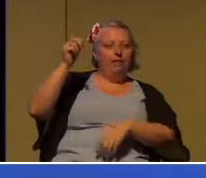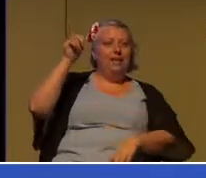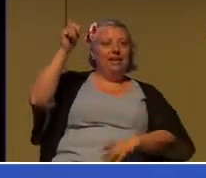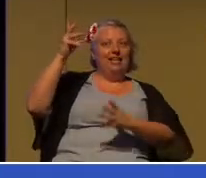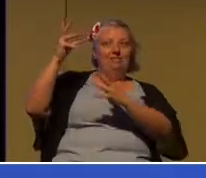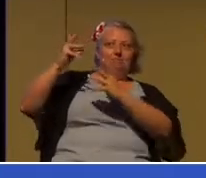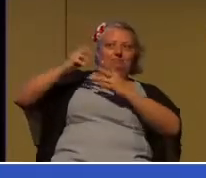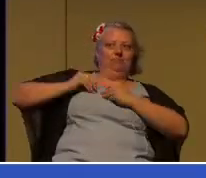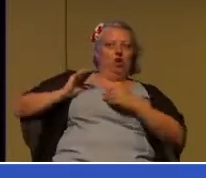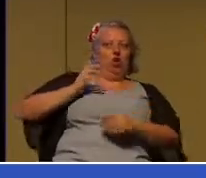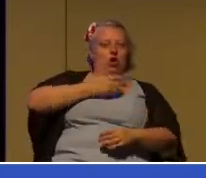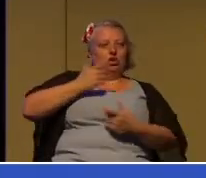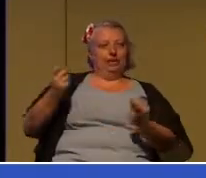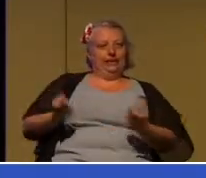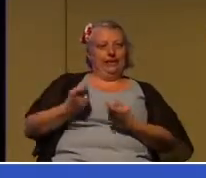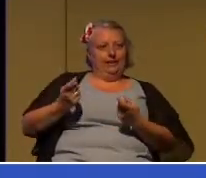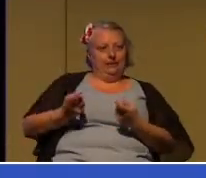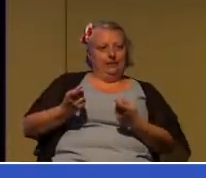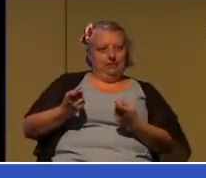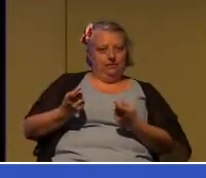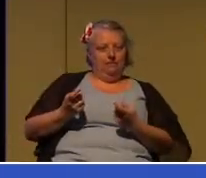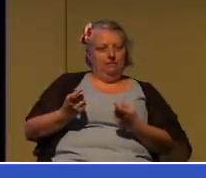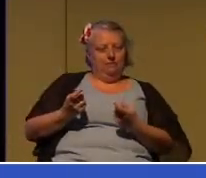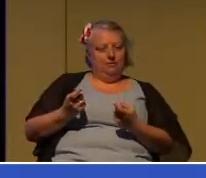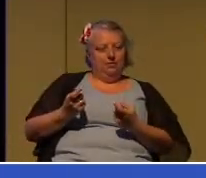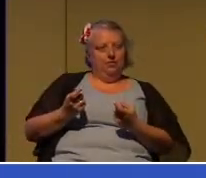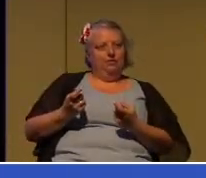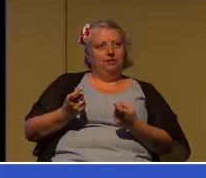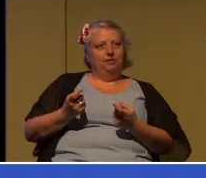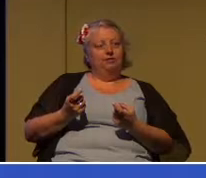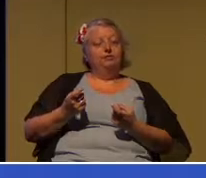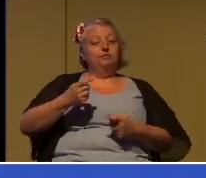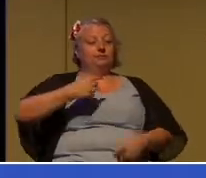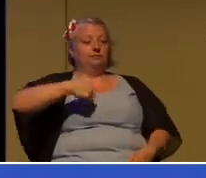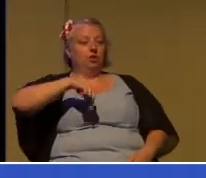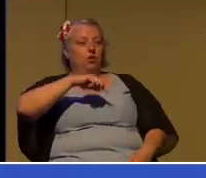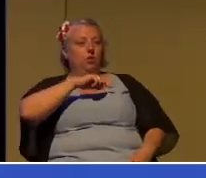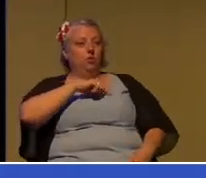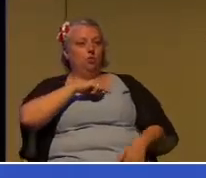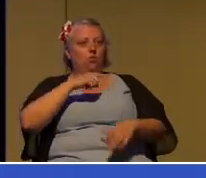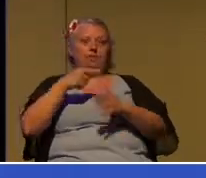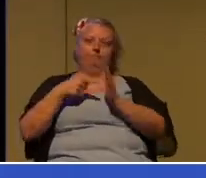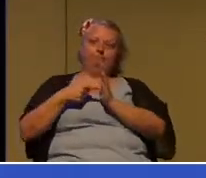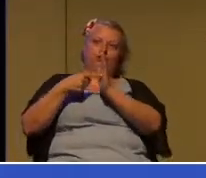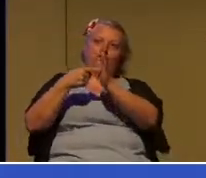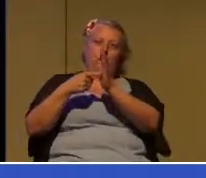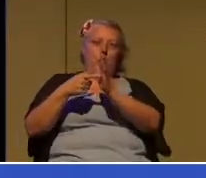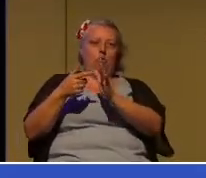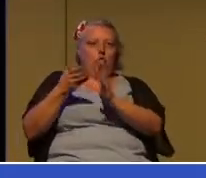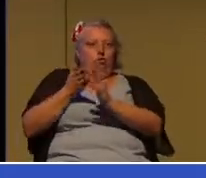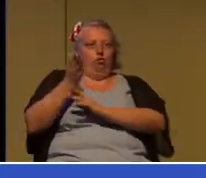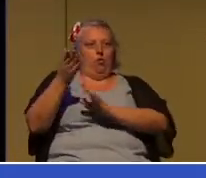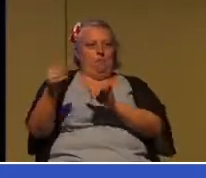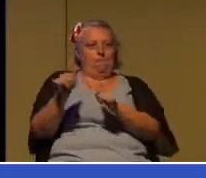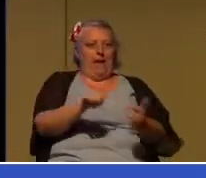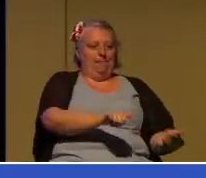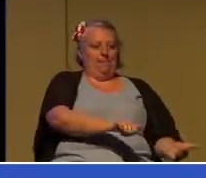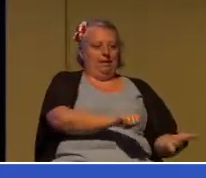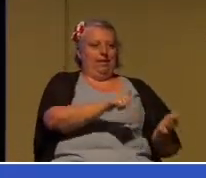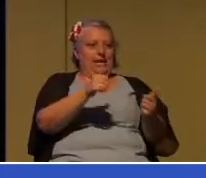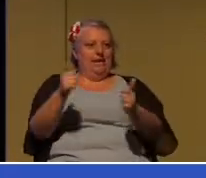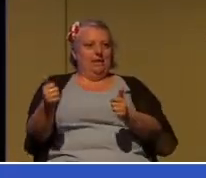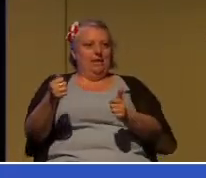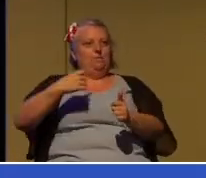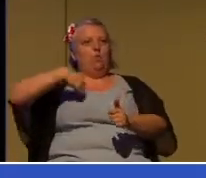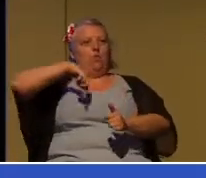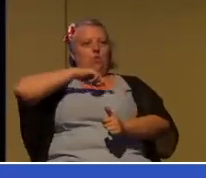in the sign of baptism and God will be our God and we will be his